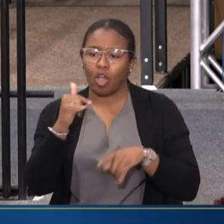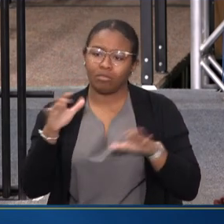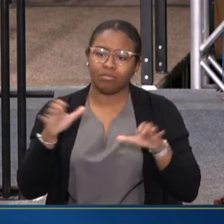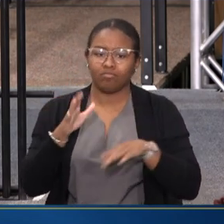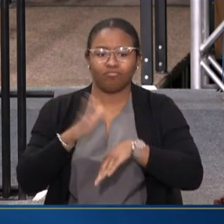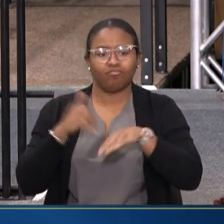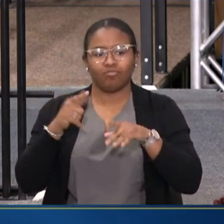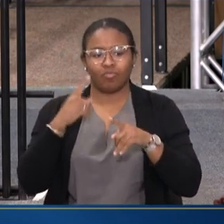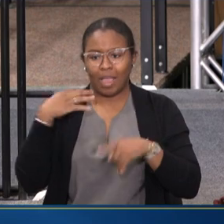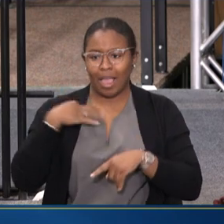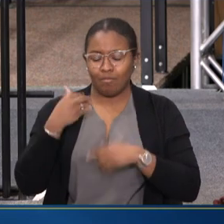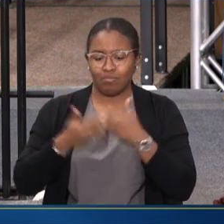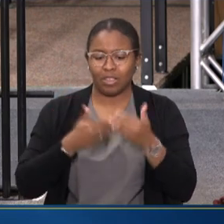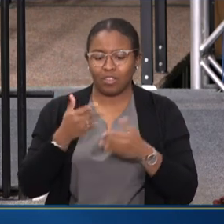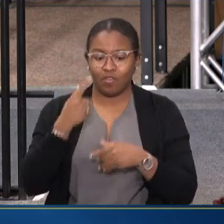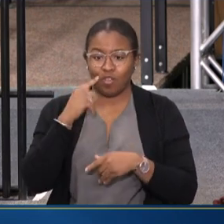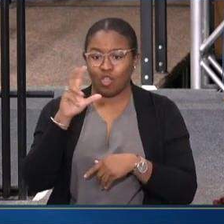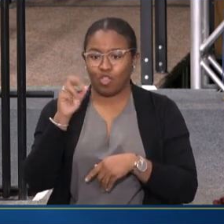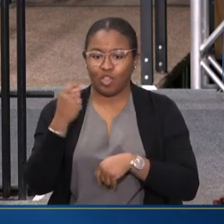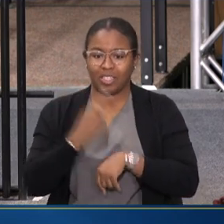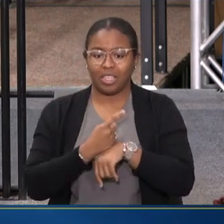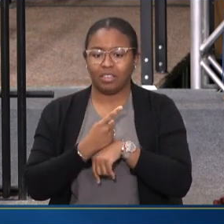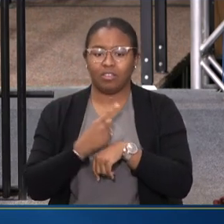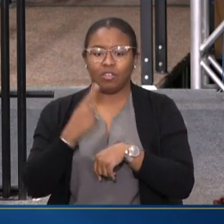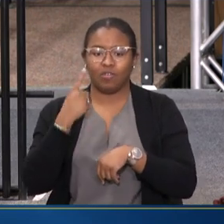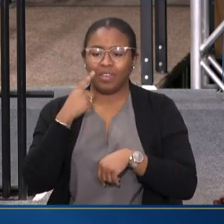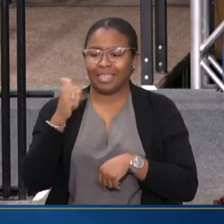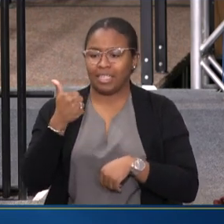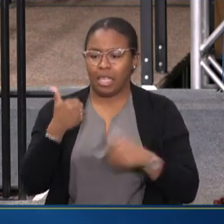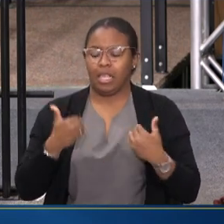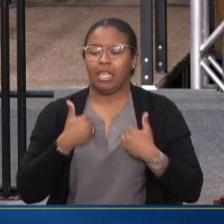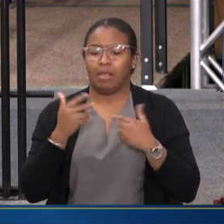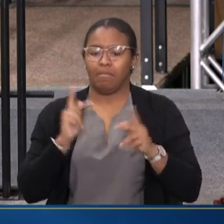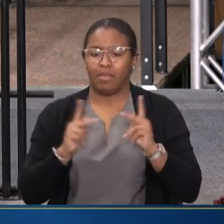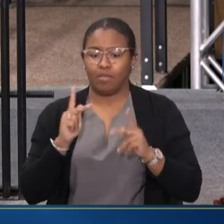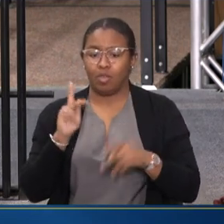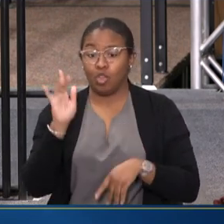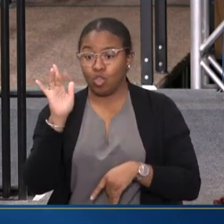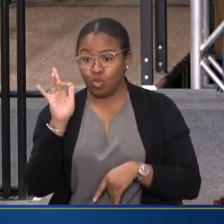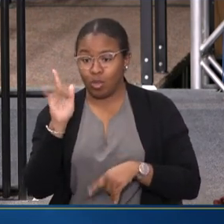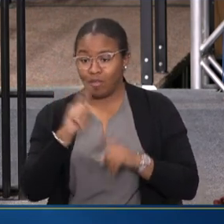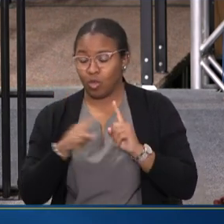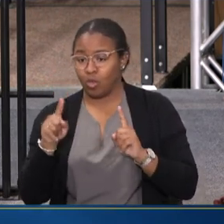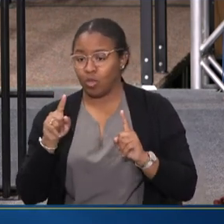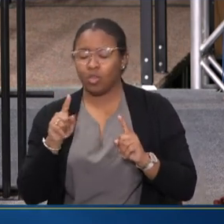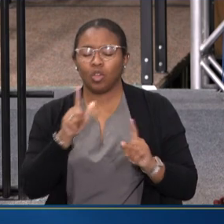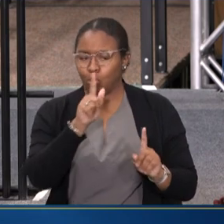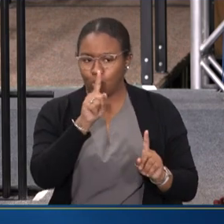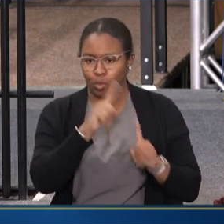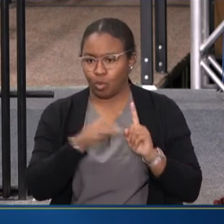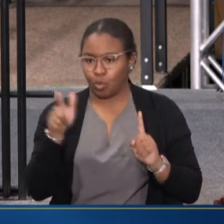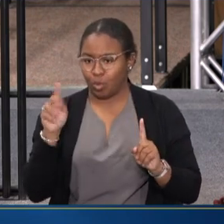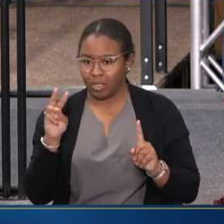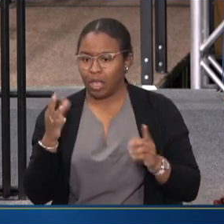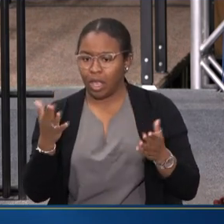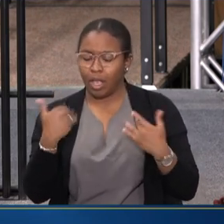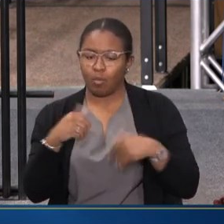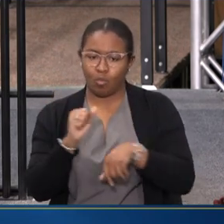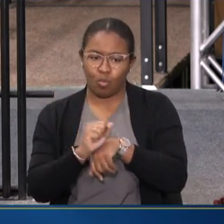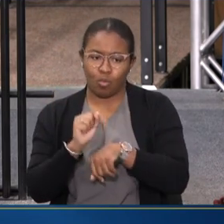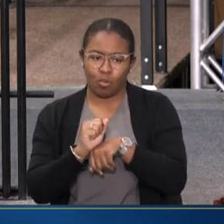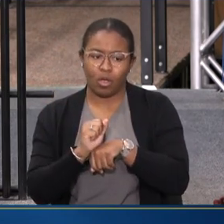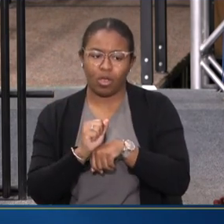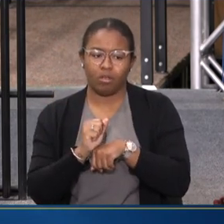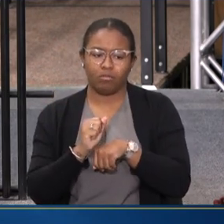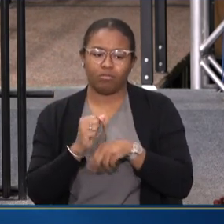AND AN APPLICATION PROCESS OVER 30 DAYS FOR 10 YOUNG PEOPLE, 25 TO 26, 21 TO 26 TO COME AND WORK WITH US